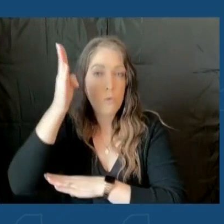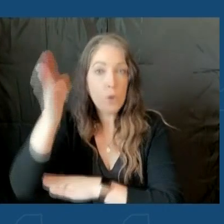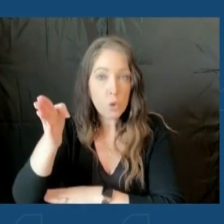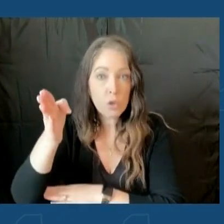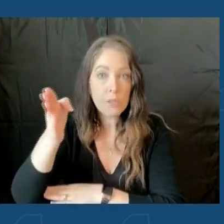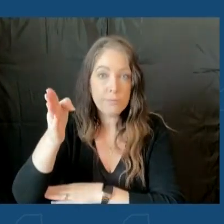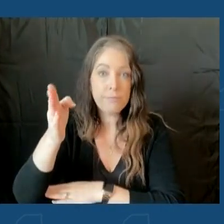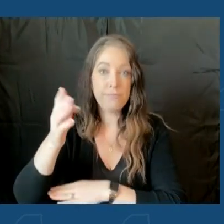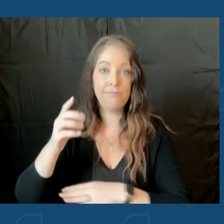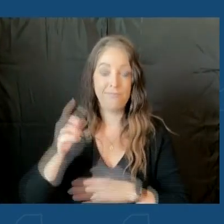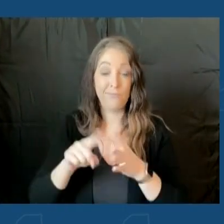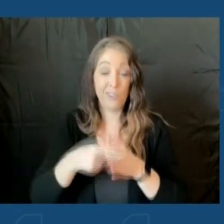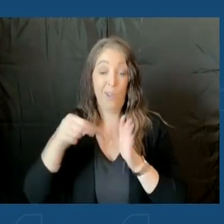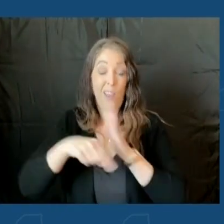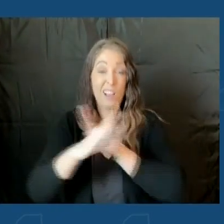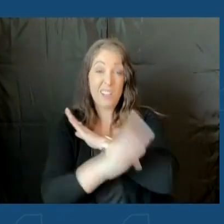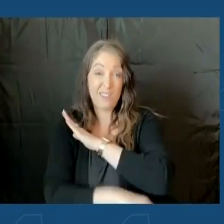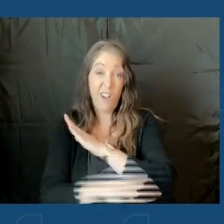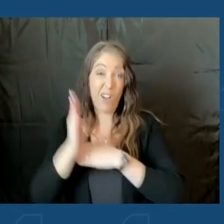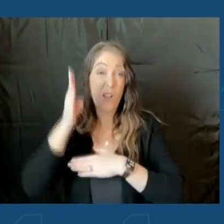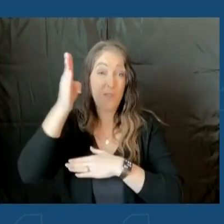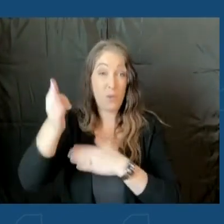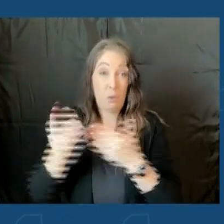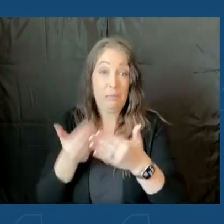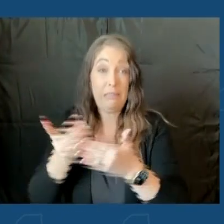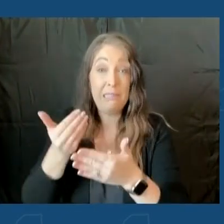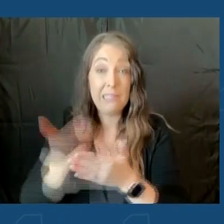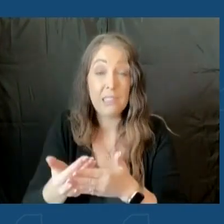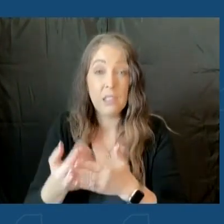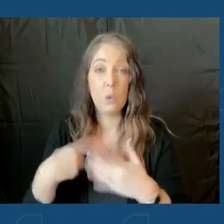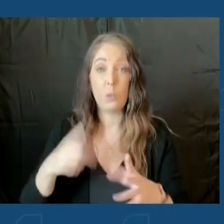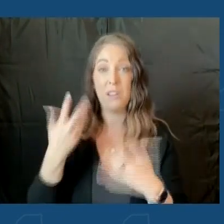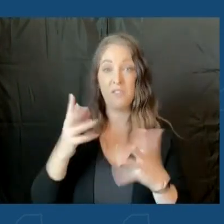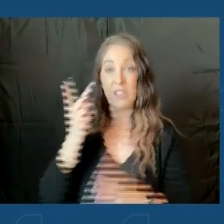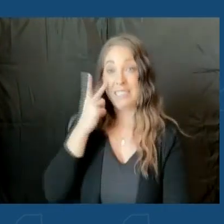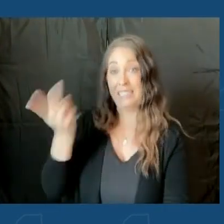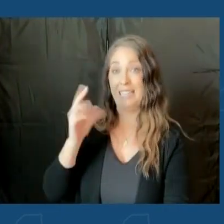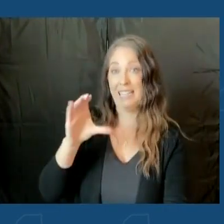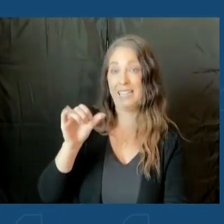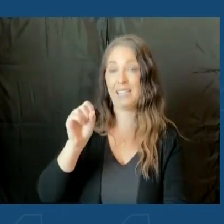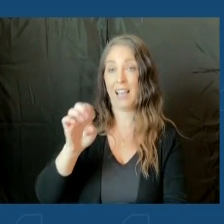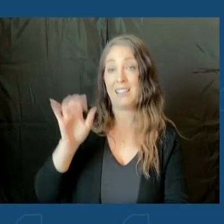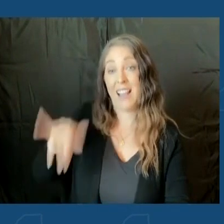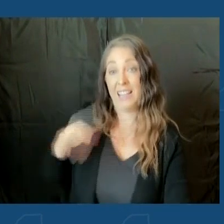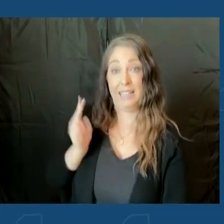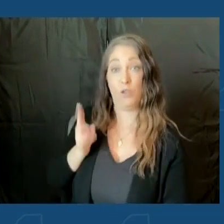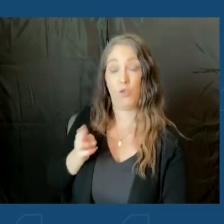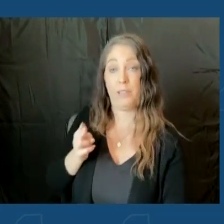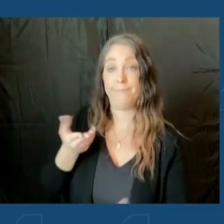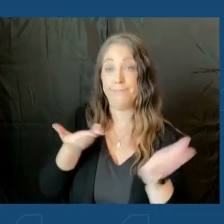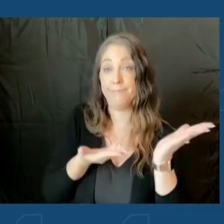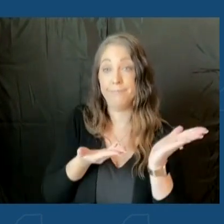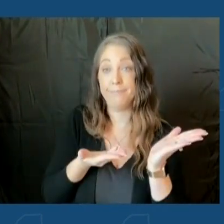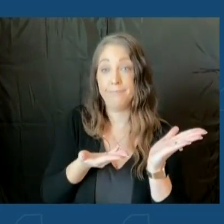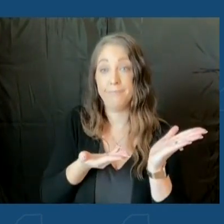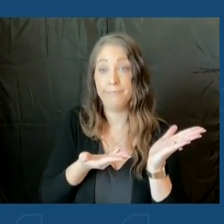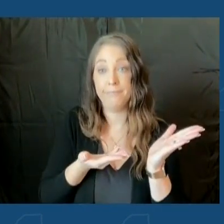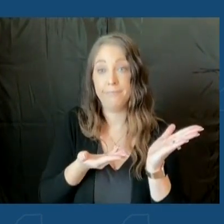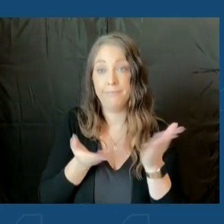starting this fall. So, like I said, we've seen cases before. Look at the numbers. This is the history. This is what we're very